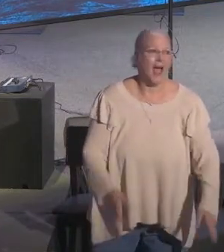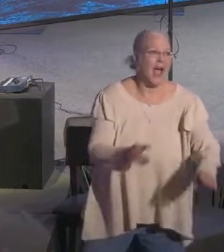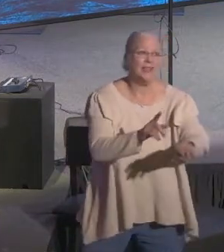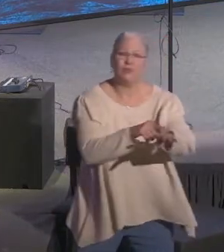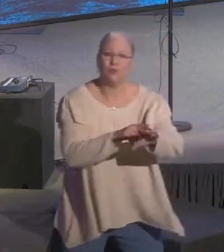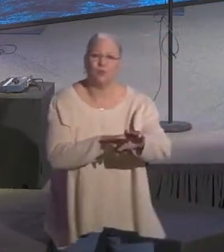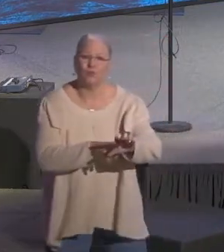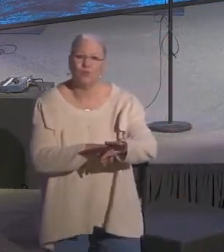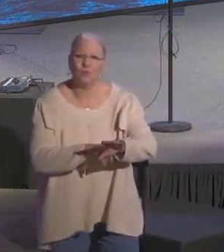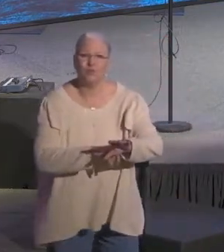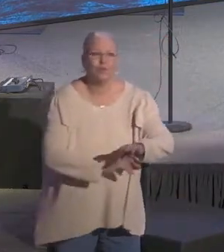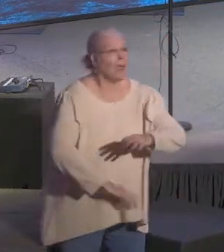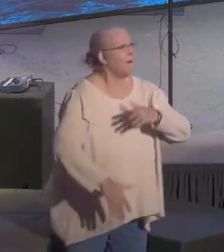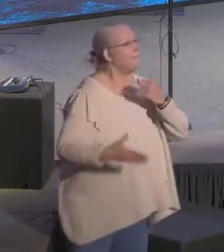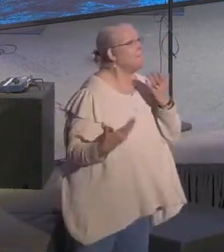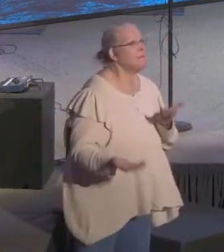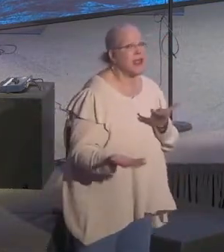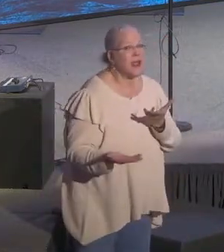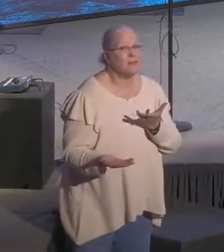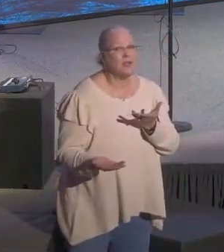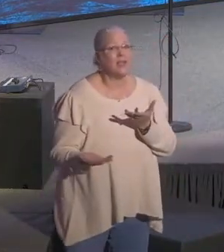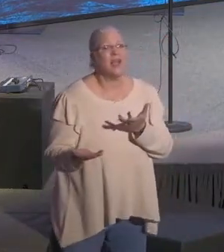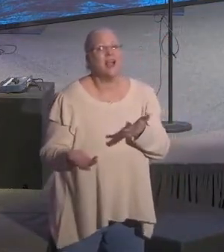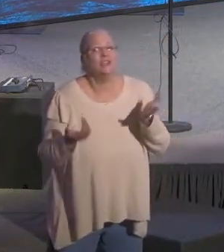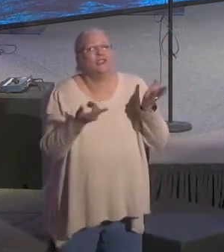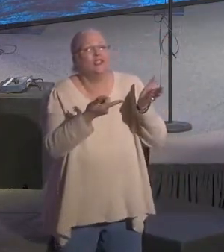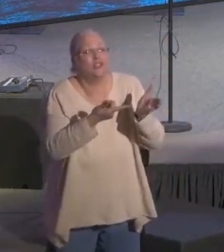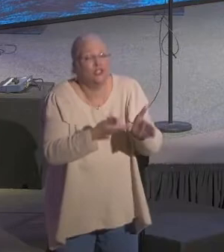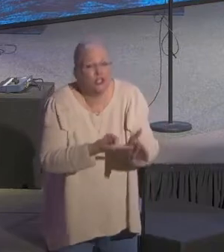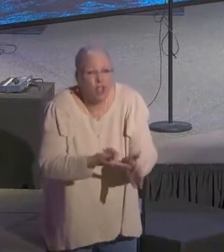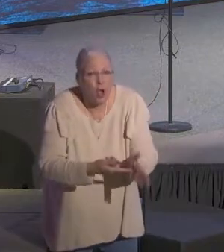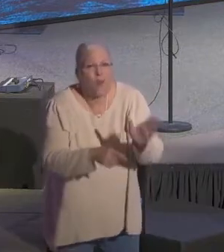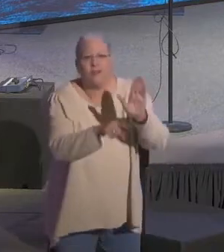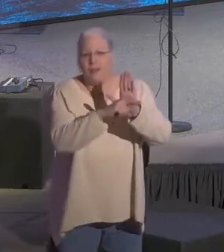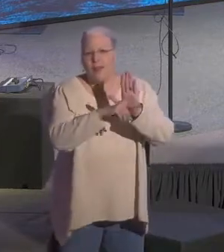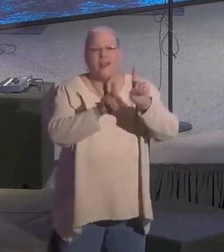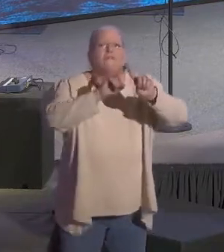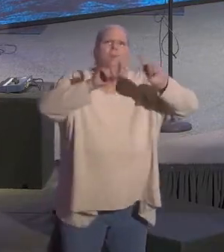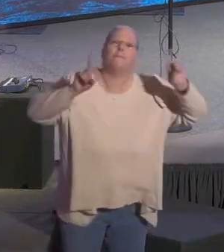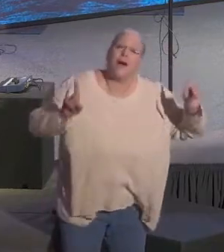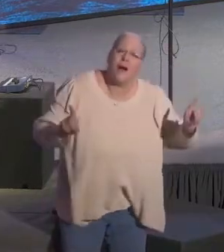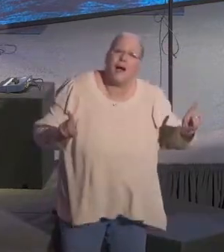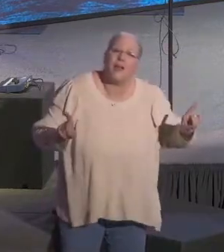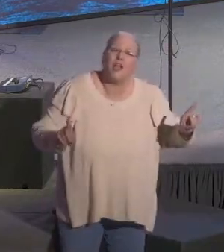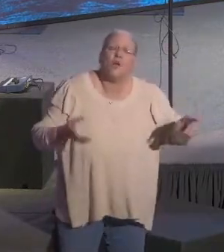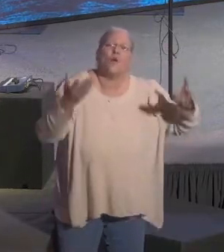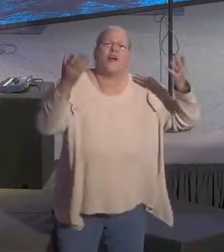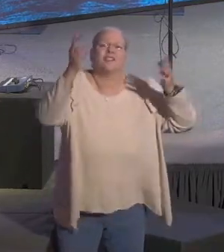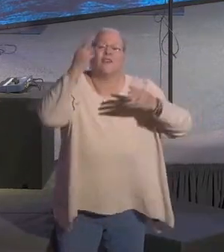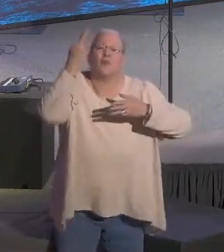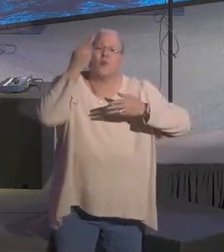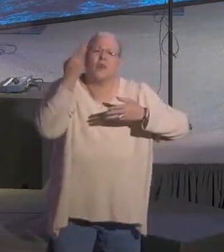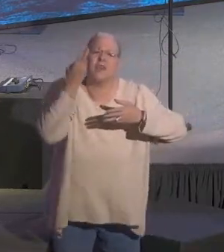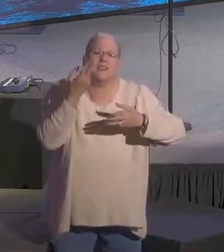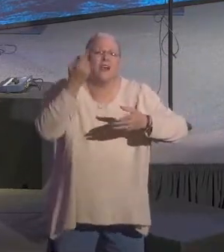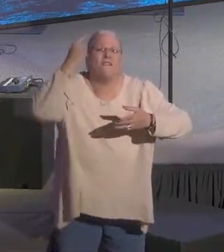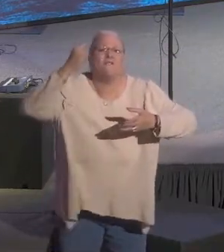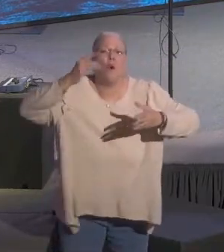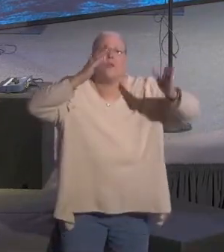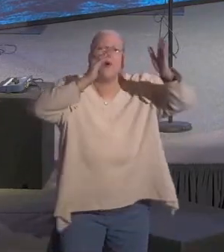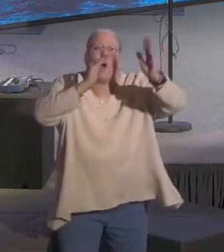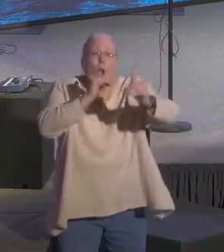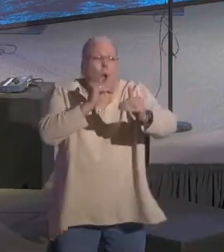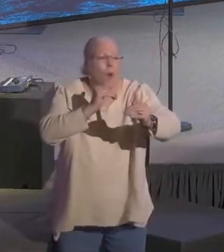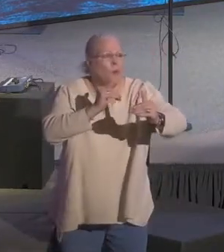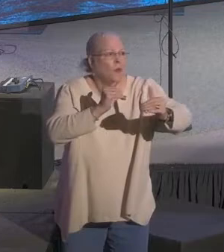a time, maybe, to present the negative side of it, but we are to give a reason for the what? For the hope